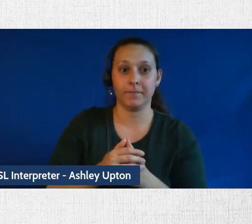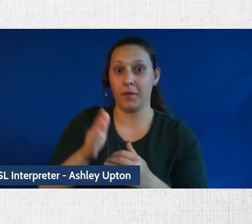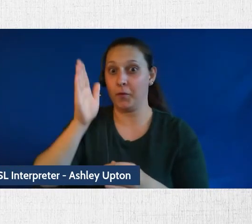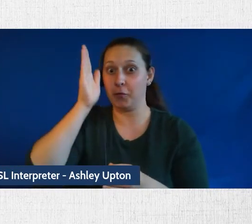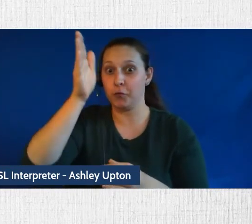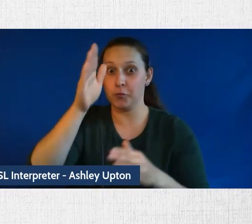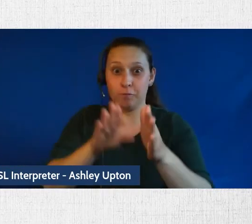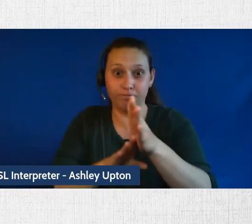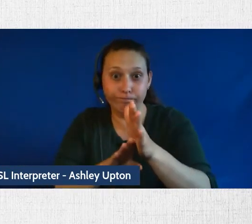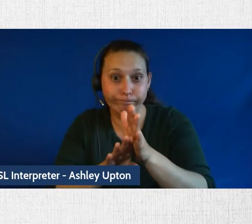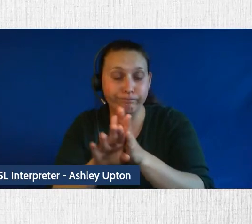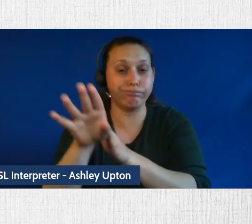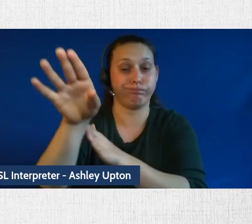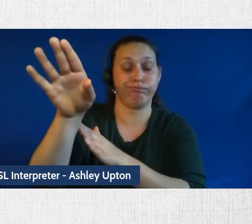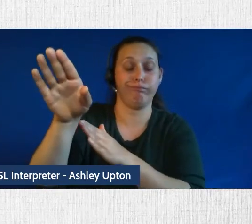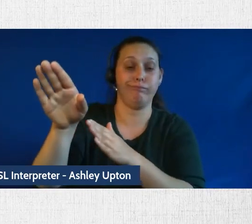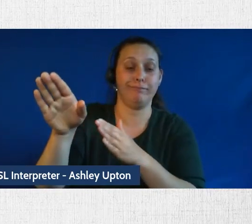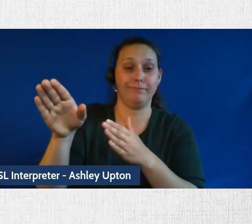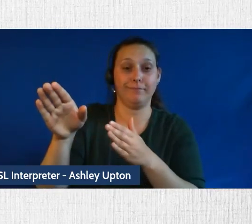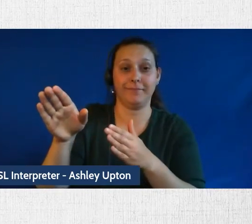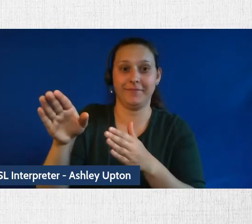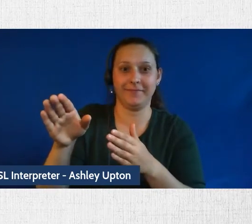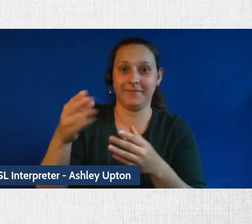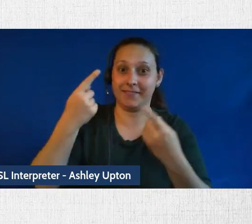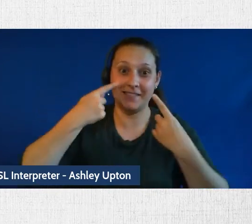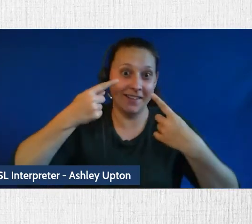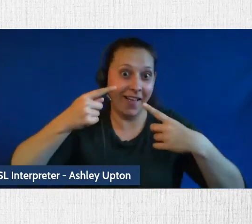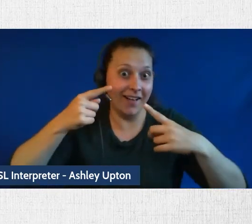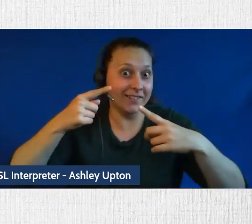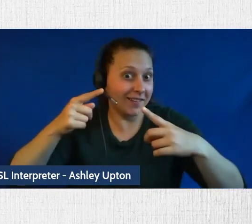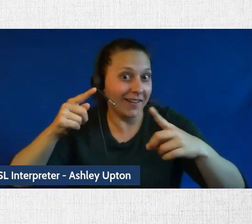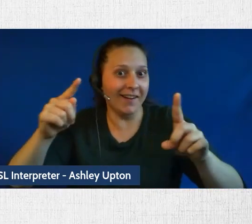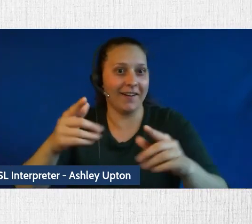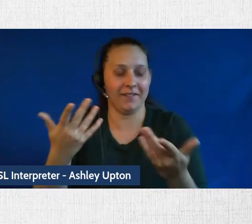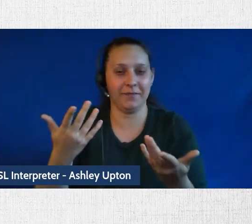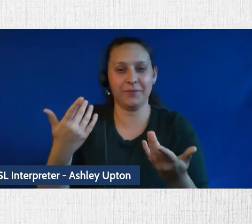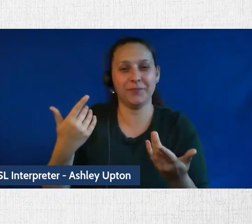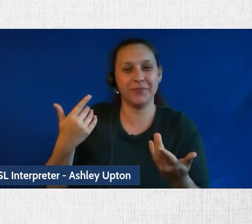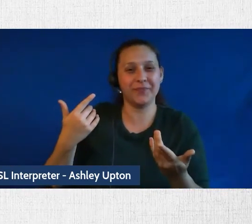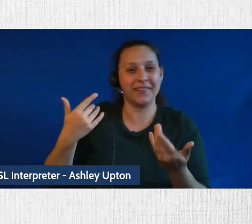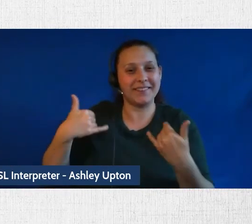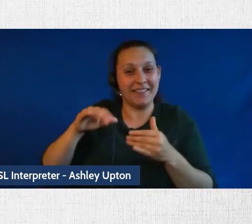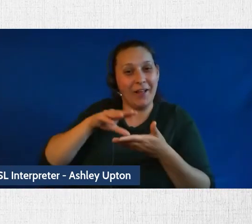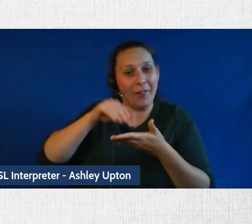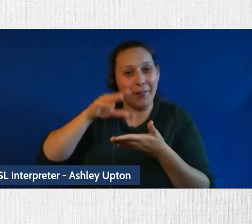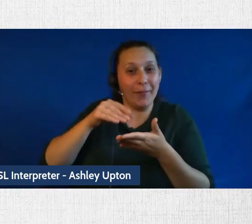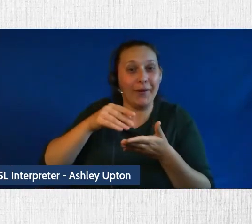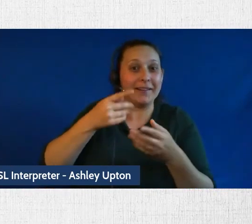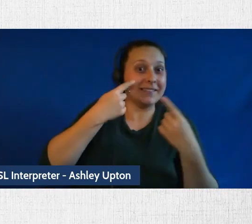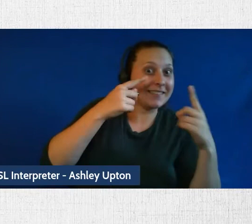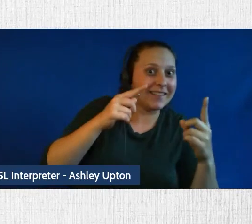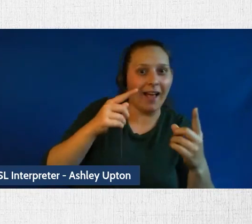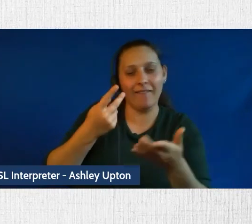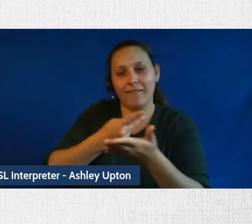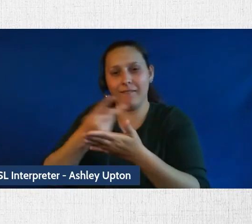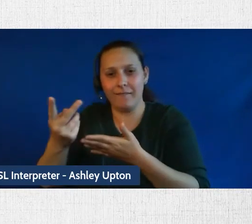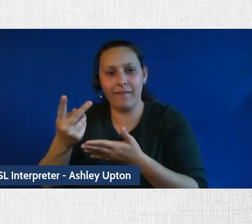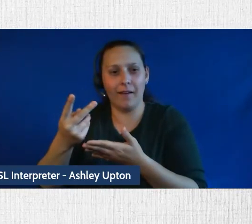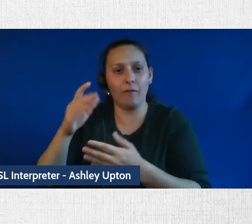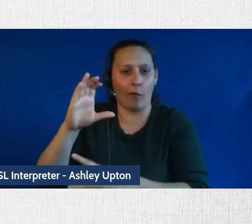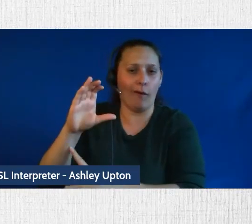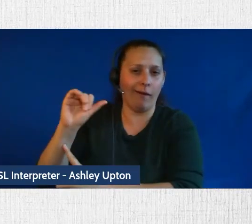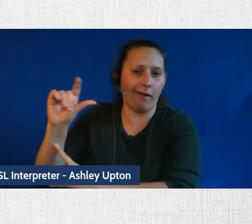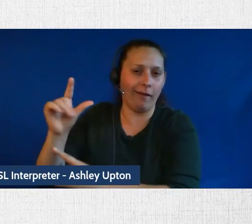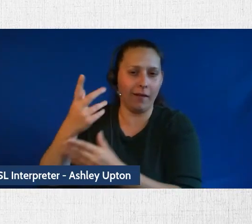as, you know, as more and more success. You know, we're learning from our successes and our failures at Conflict's Analytics Lab.